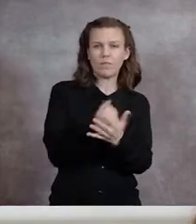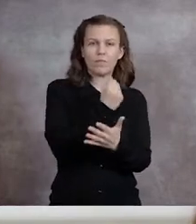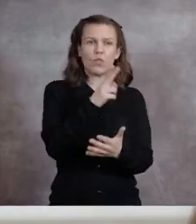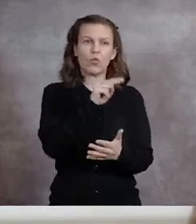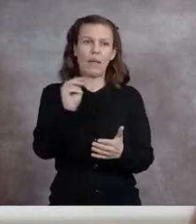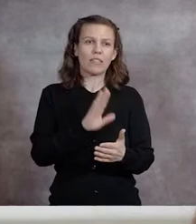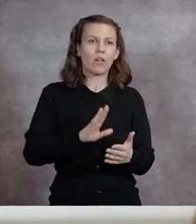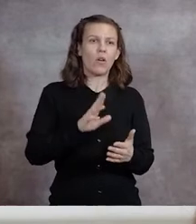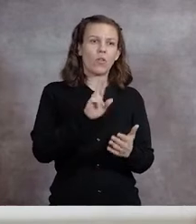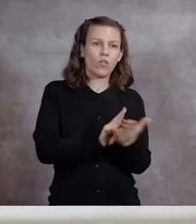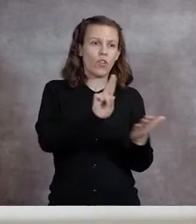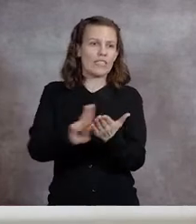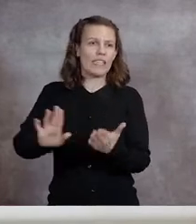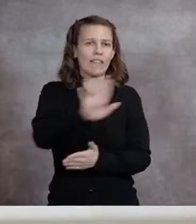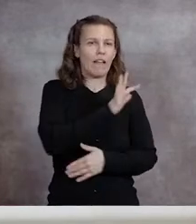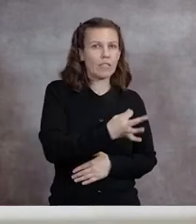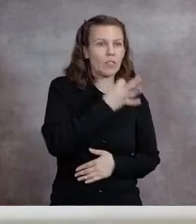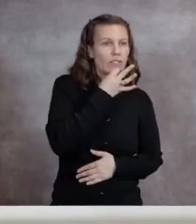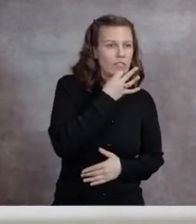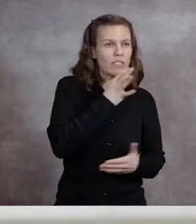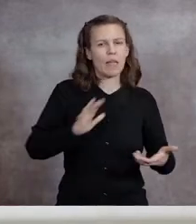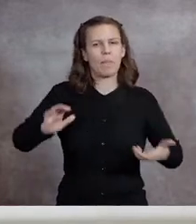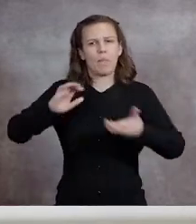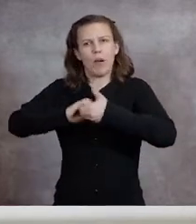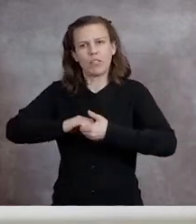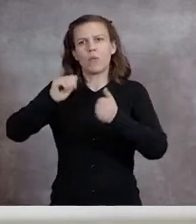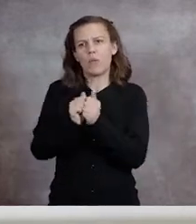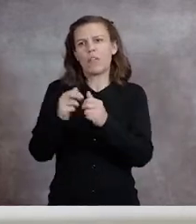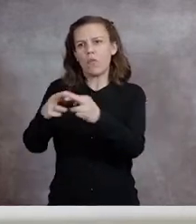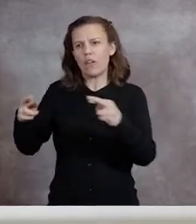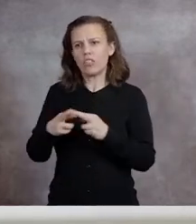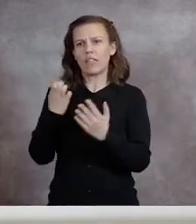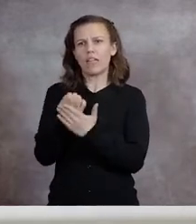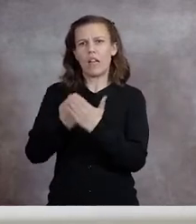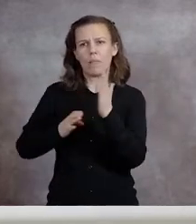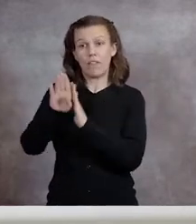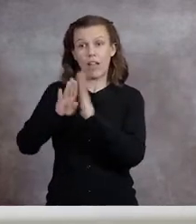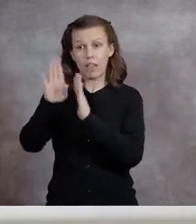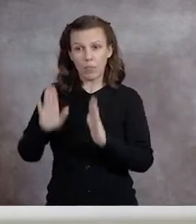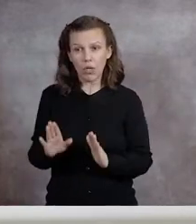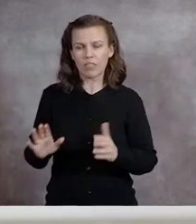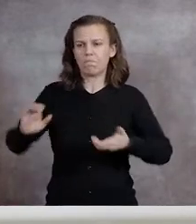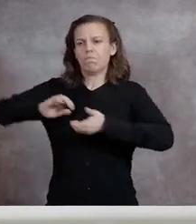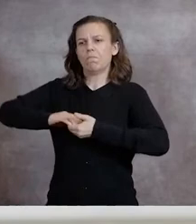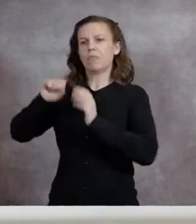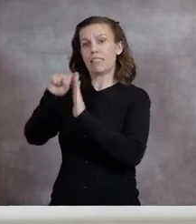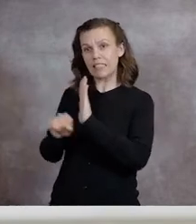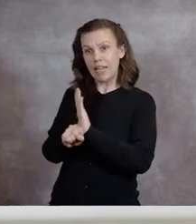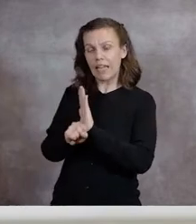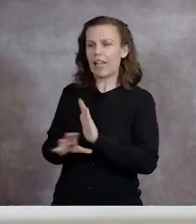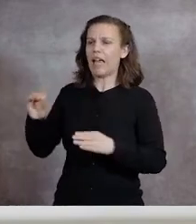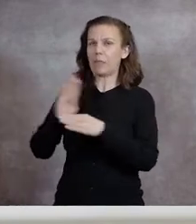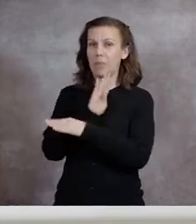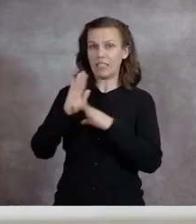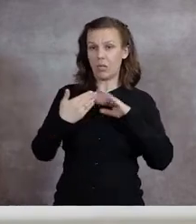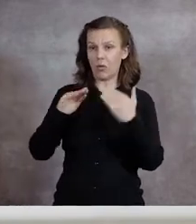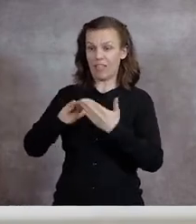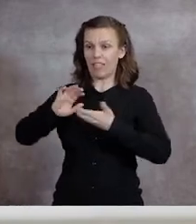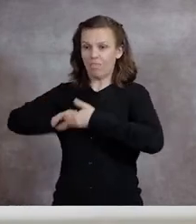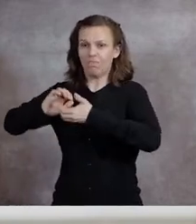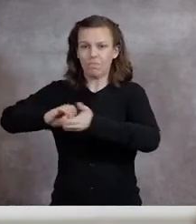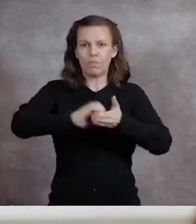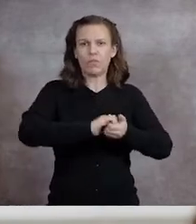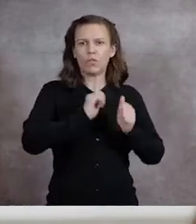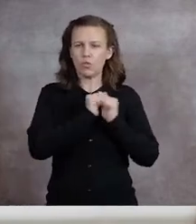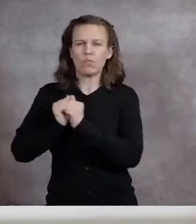expertise of New Mexico universities in partnership with regional economic developers, the state, and the business community to